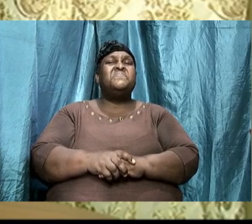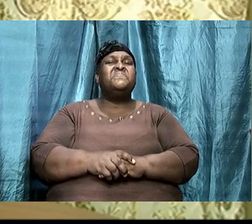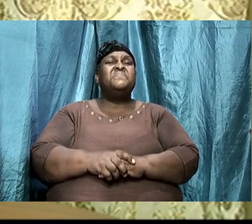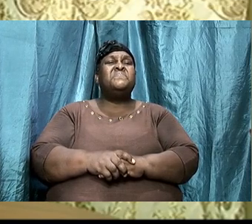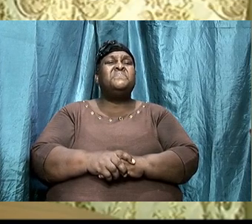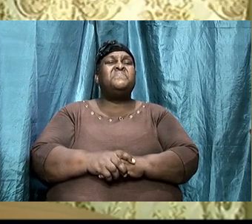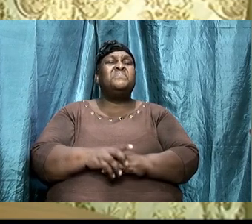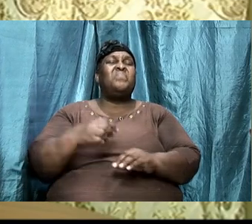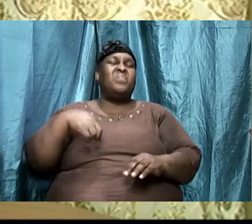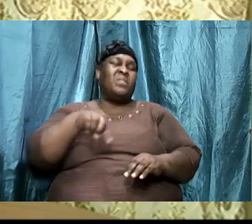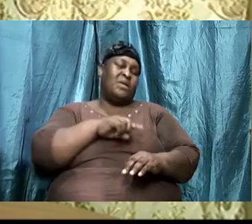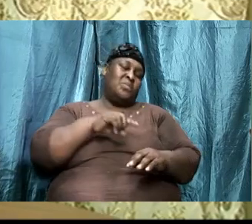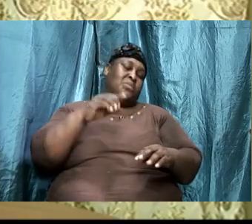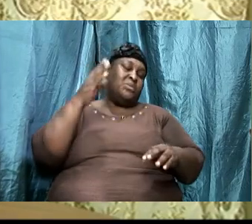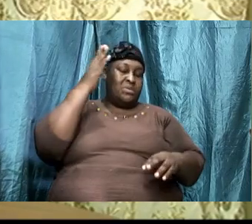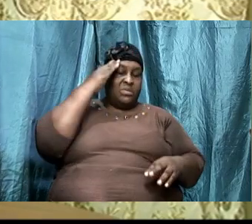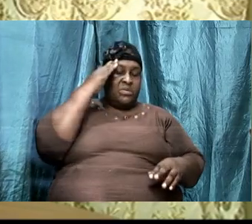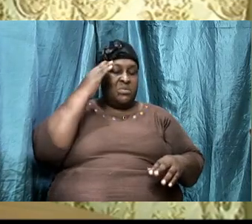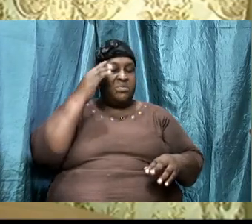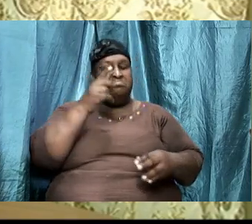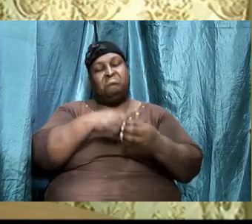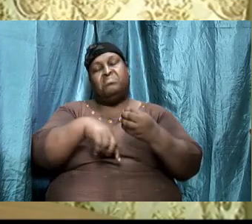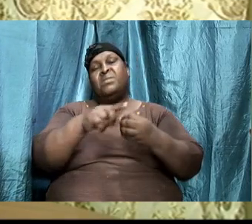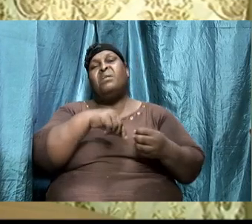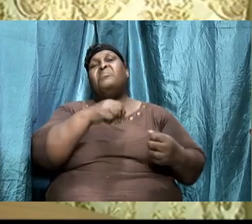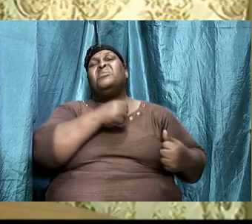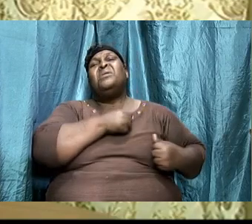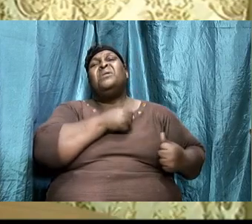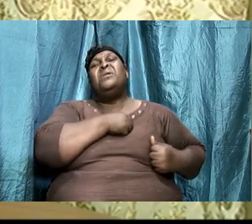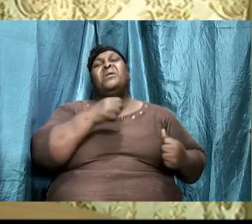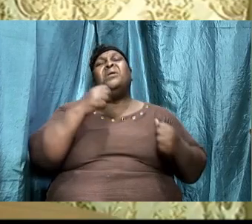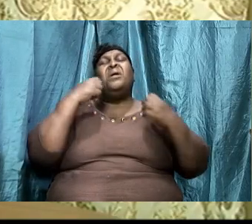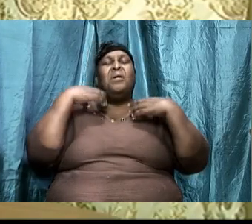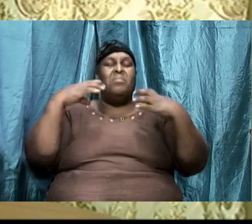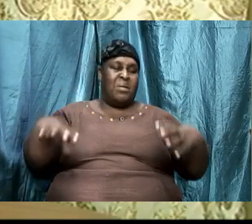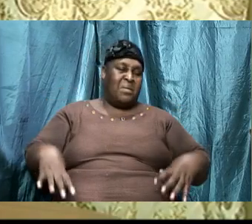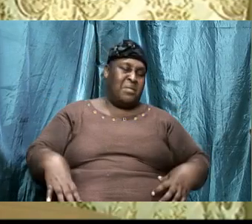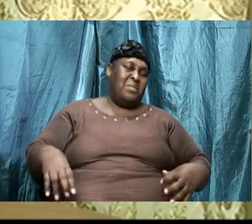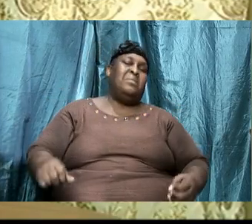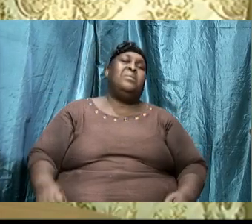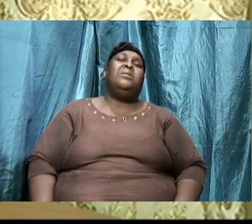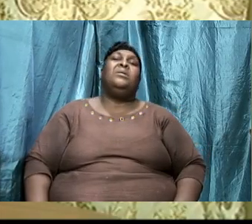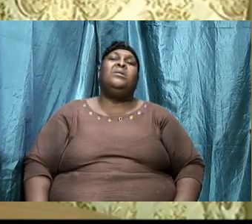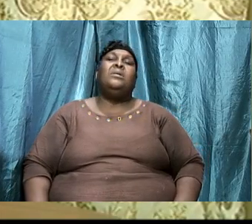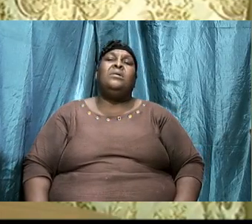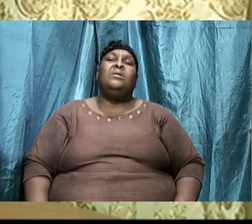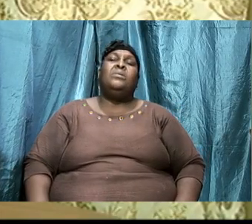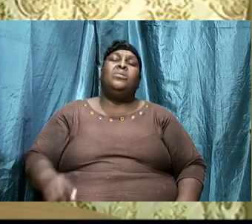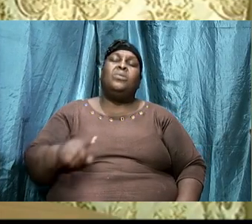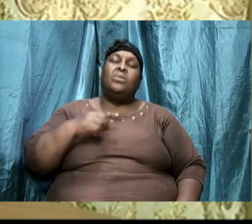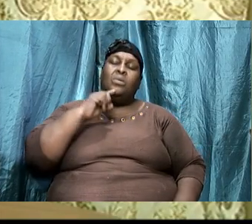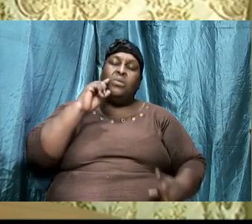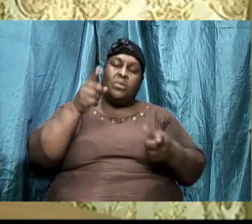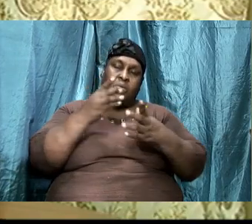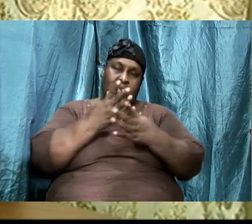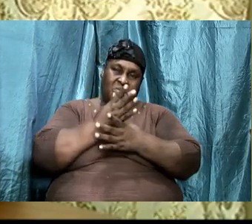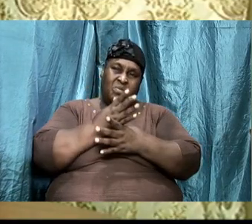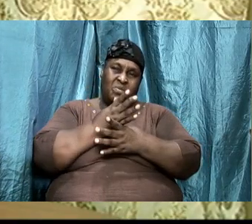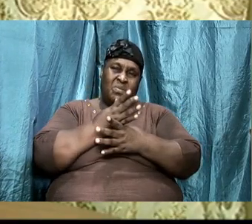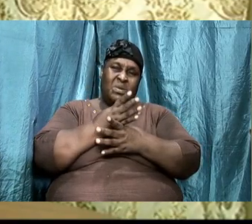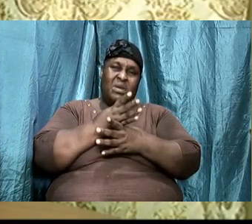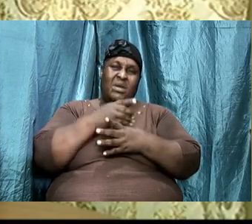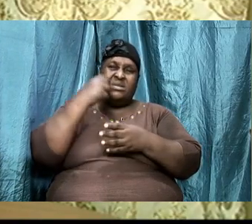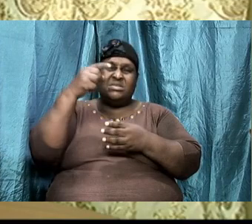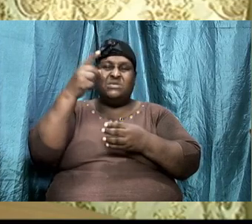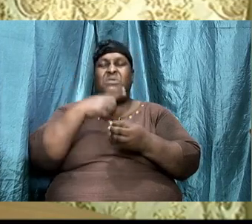we know about the armor already, but as we go through, we might, go through and talk about, the, the, the, the, the, the, wiles,